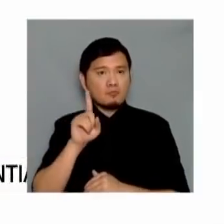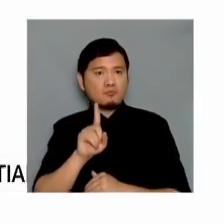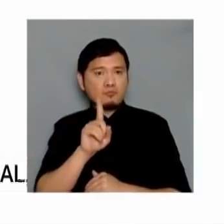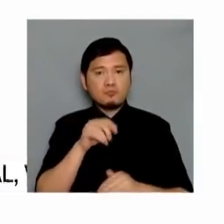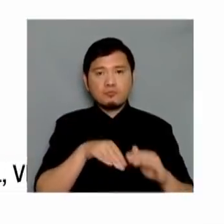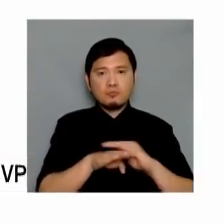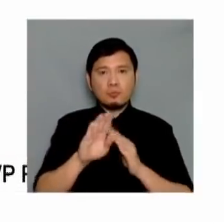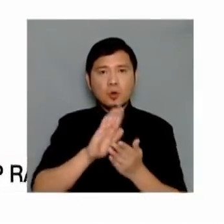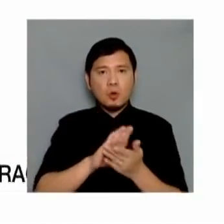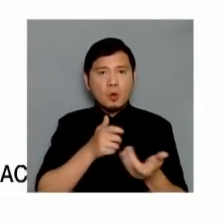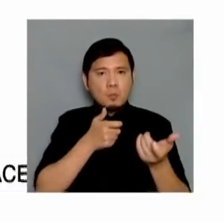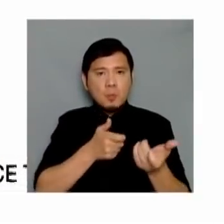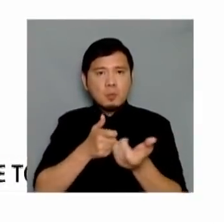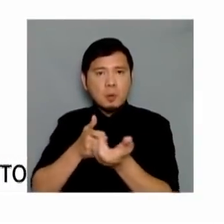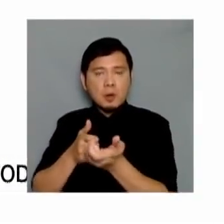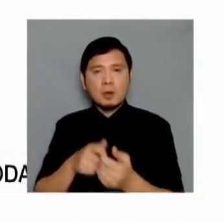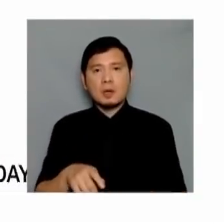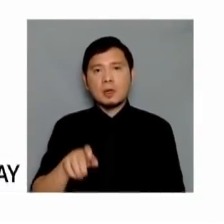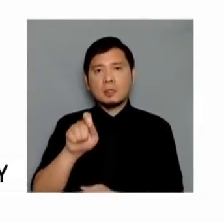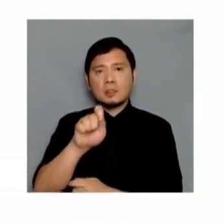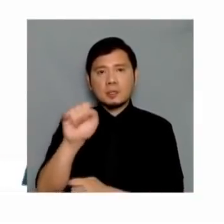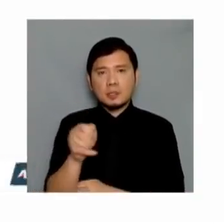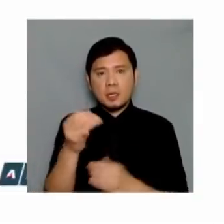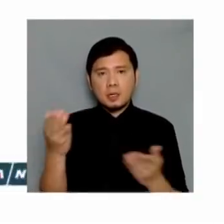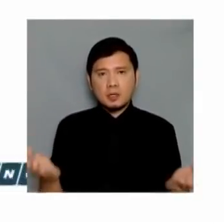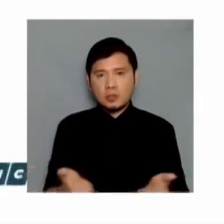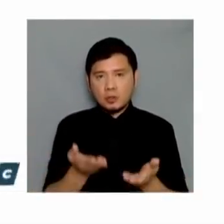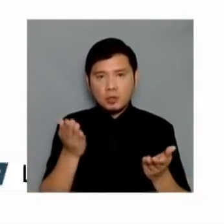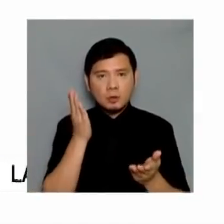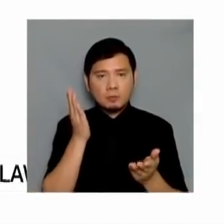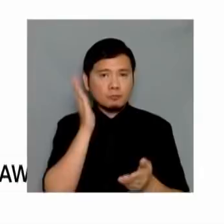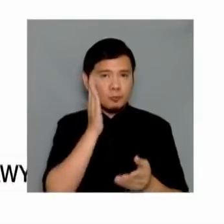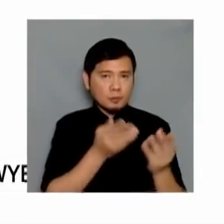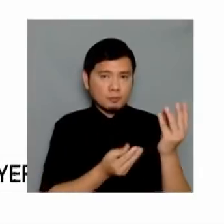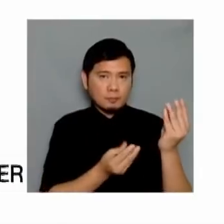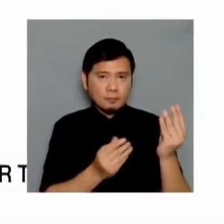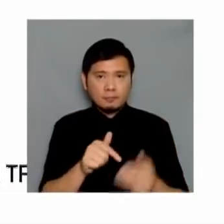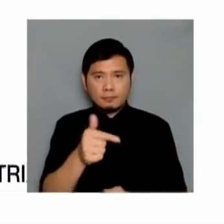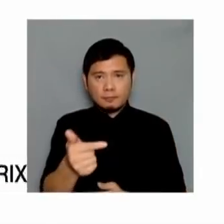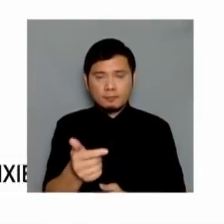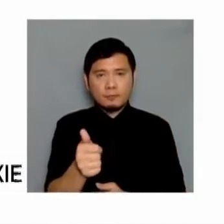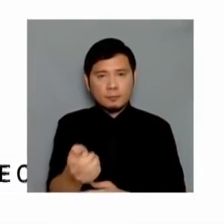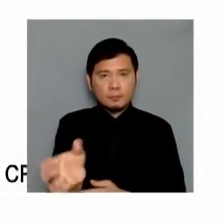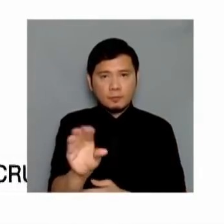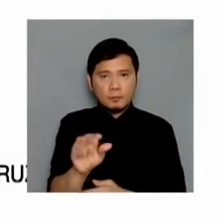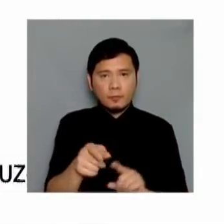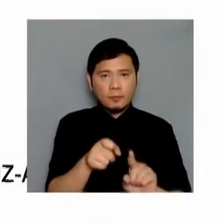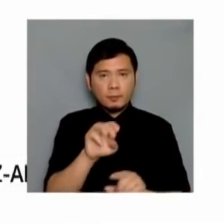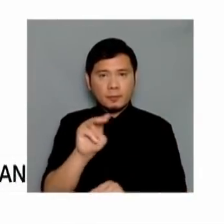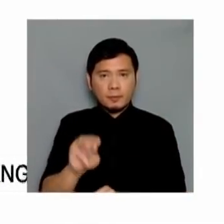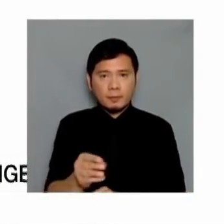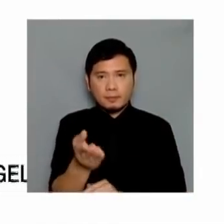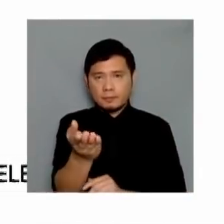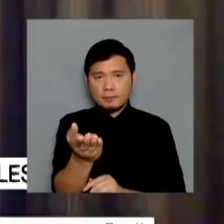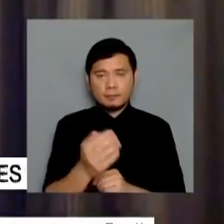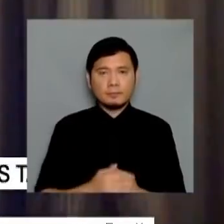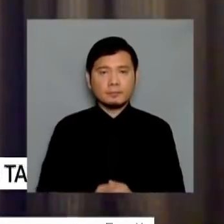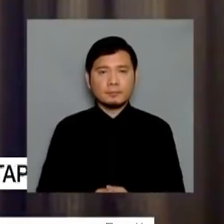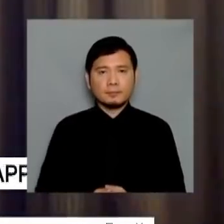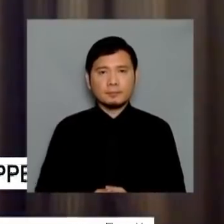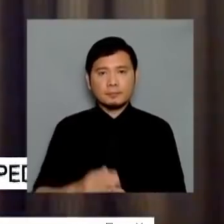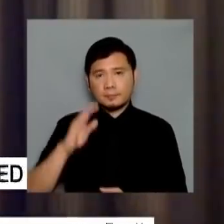Chief T.J. Manotok now joins us with an update. T.J., good afternoon from Manila. Over to you. Ramina, good evening.